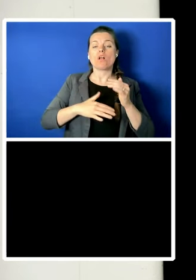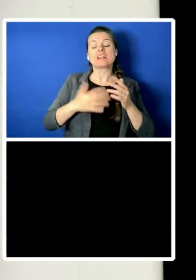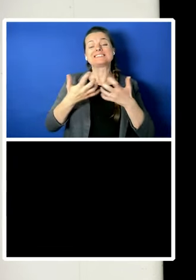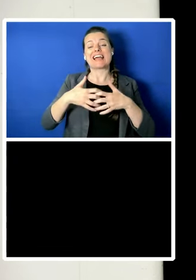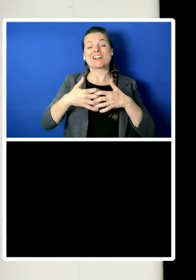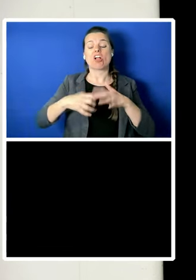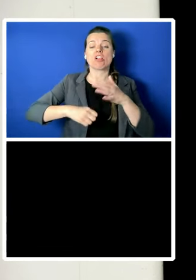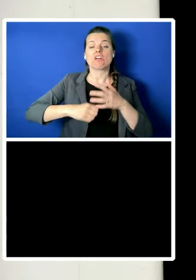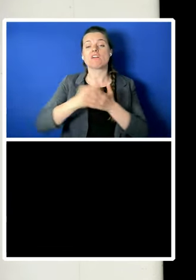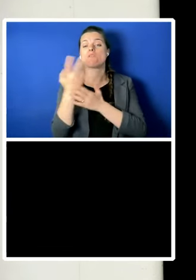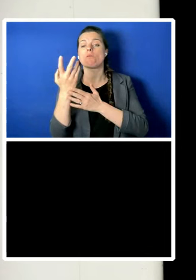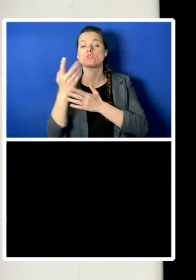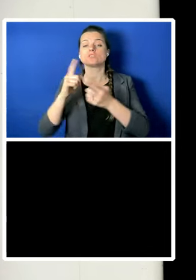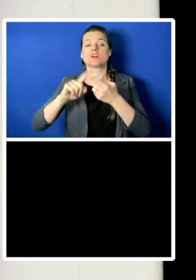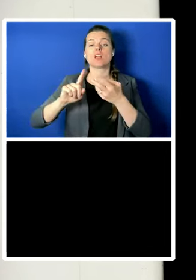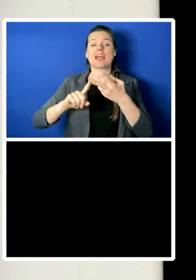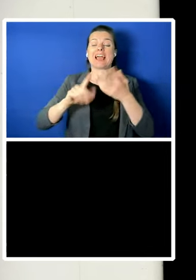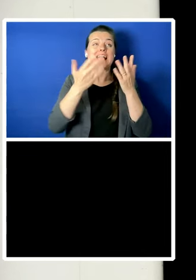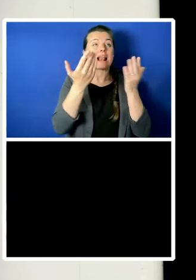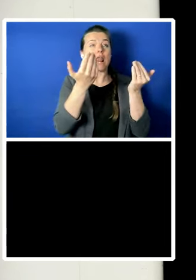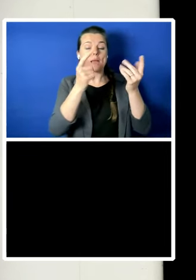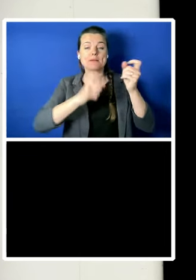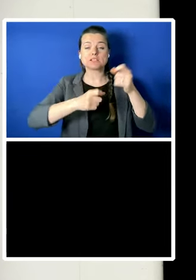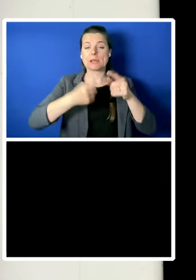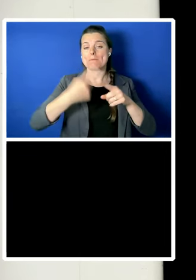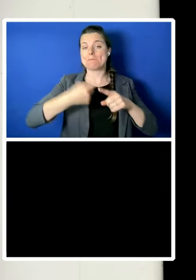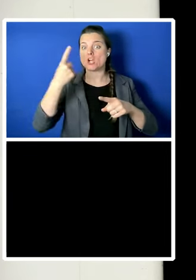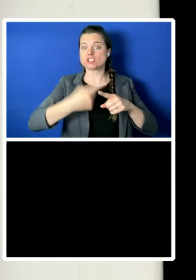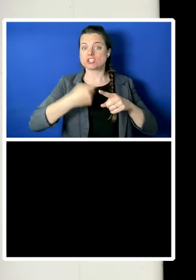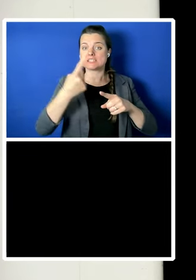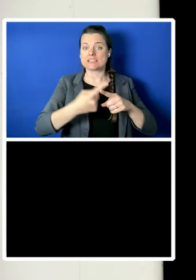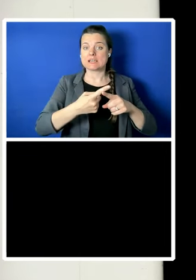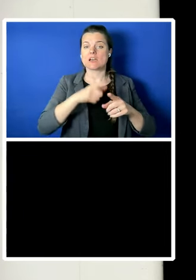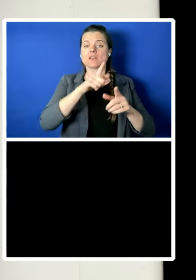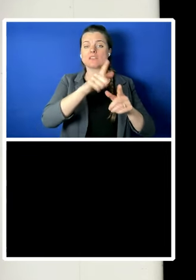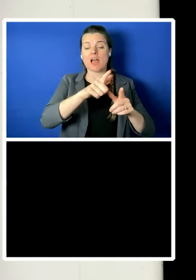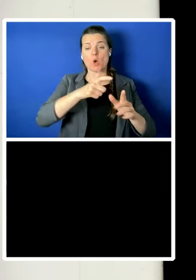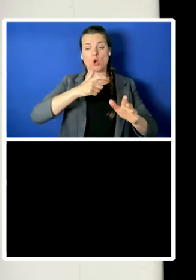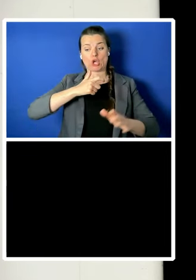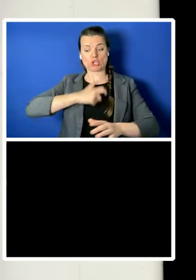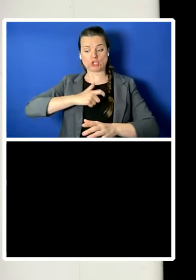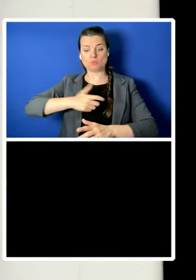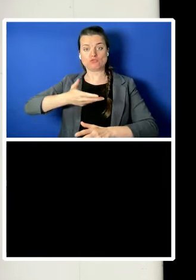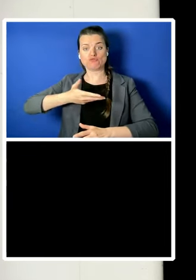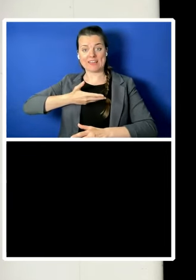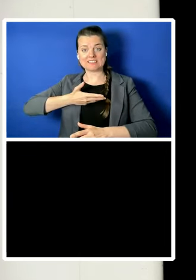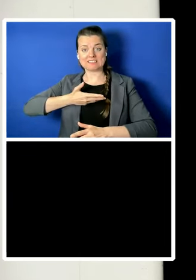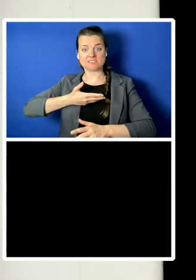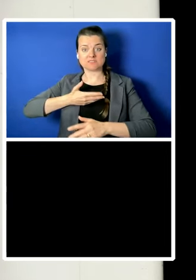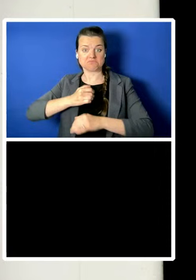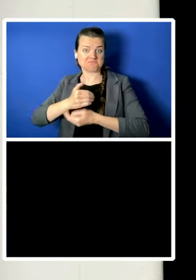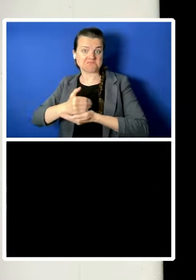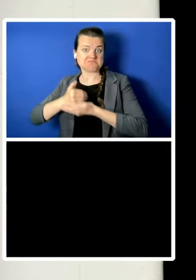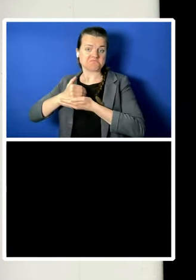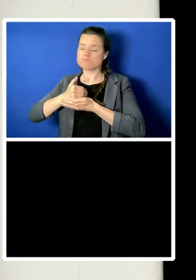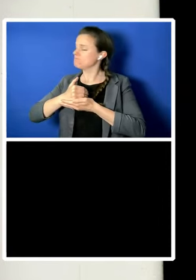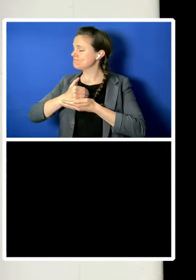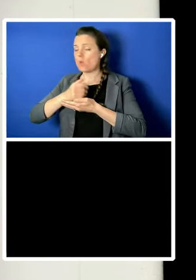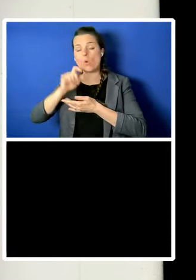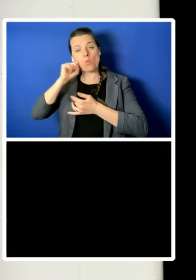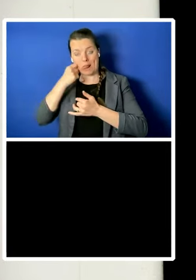and climate emergency, our human rights will be tested. rights thinking doesn't provide